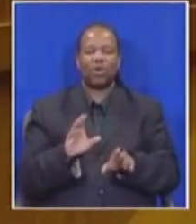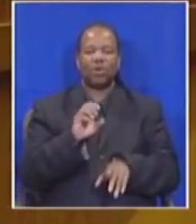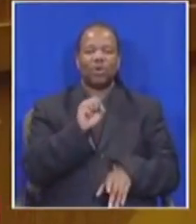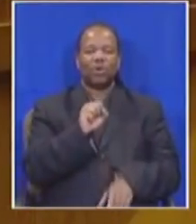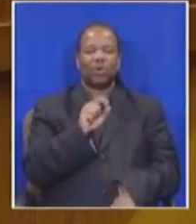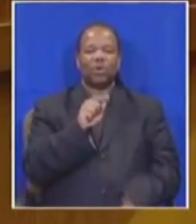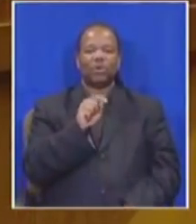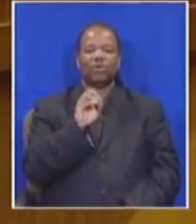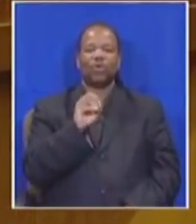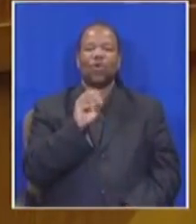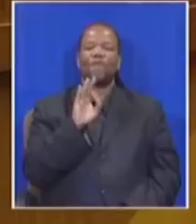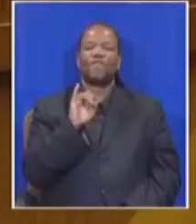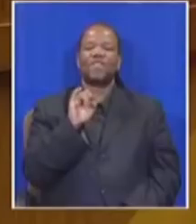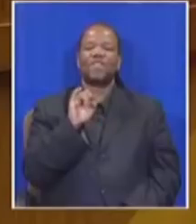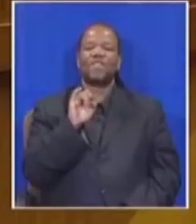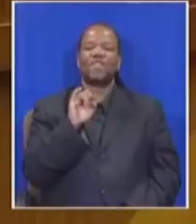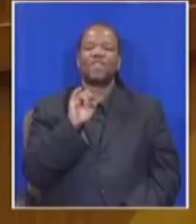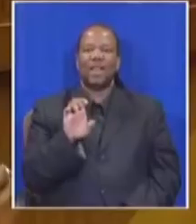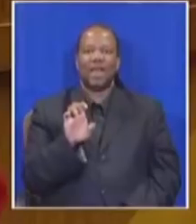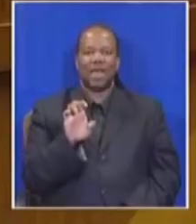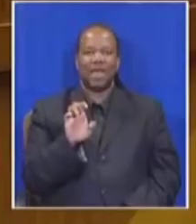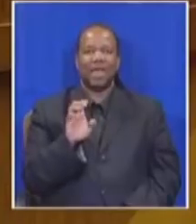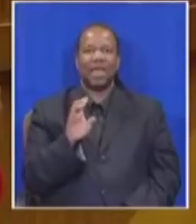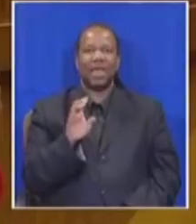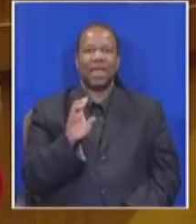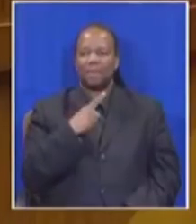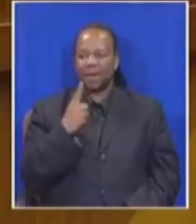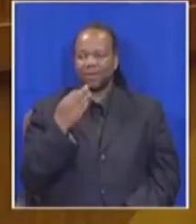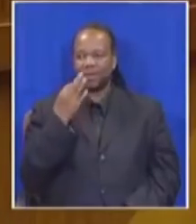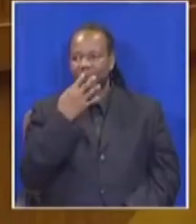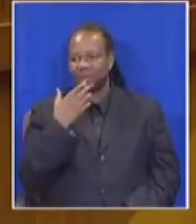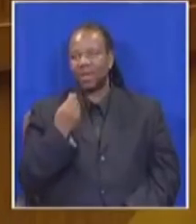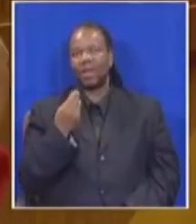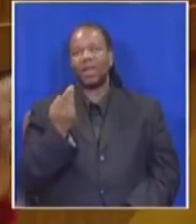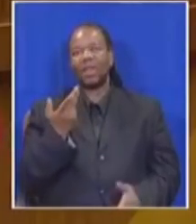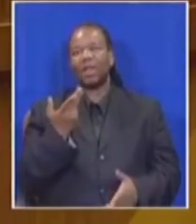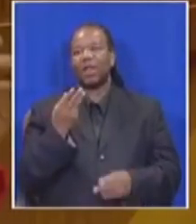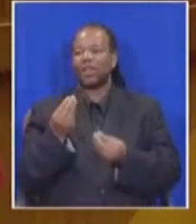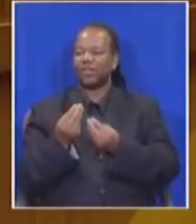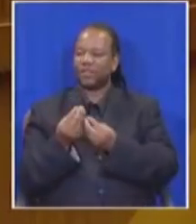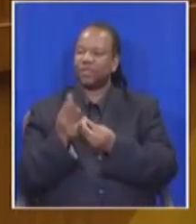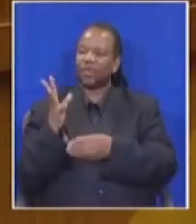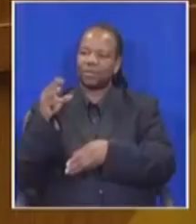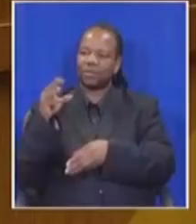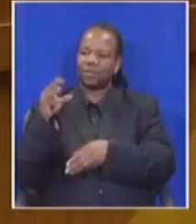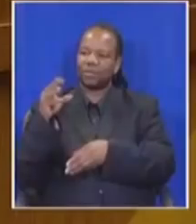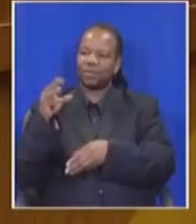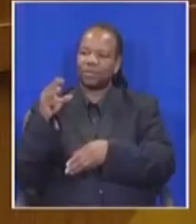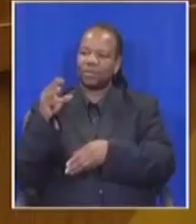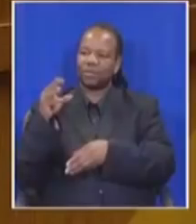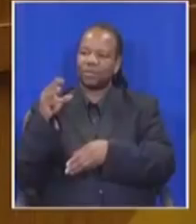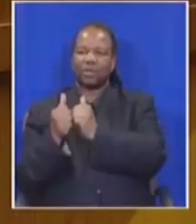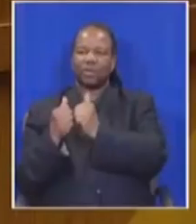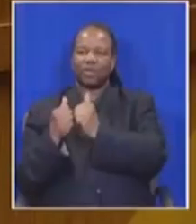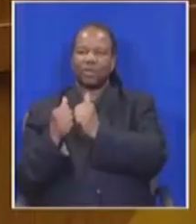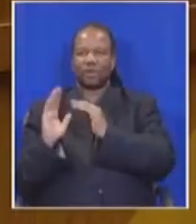problem because we can prove that it did go into the work of the of sports and recreation when